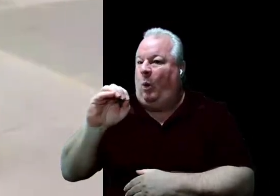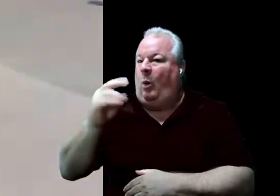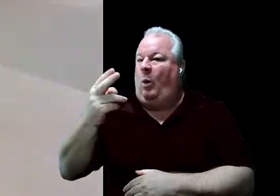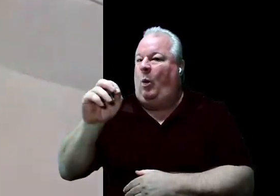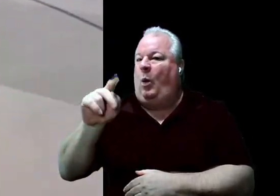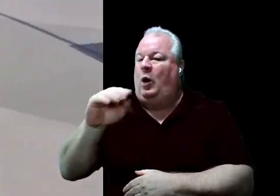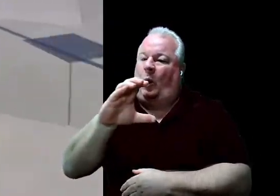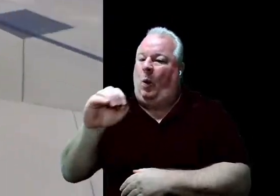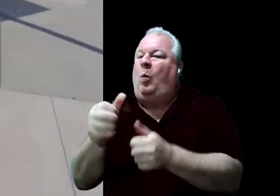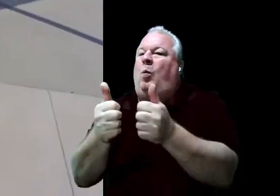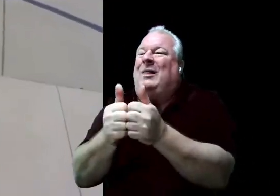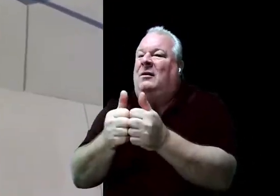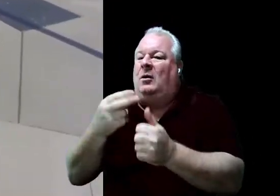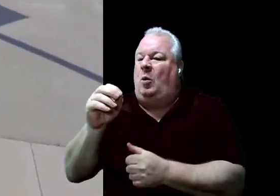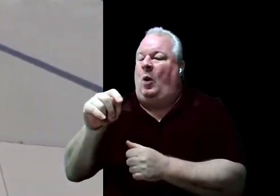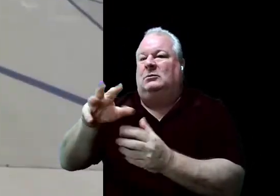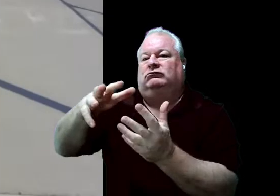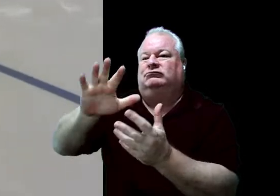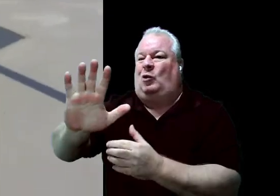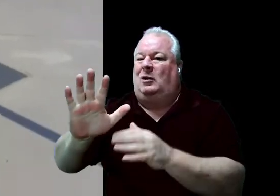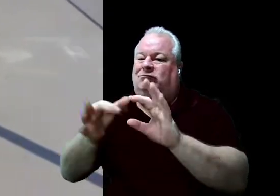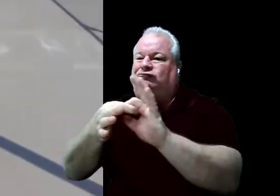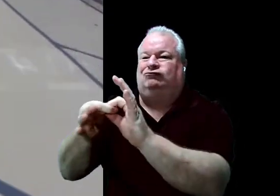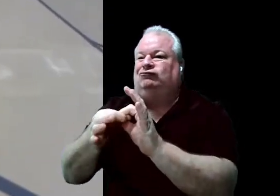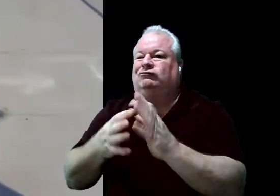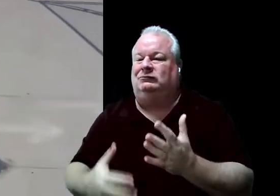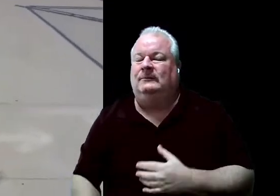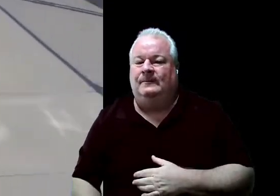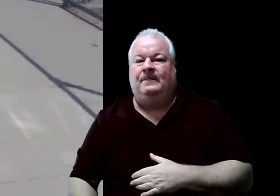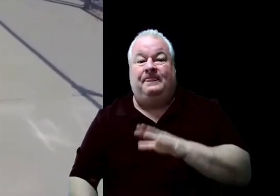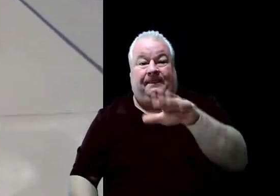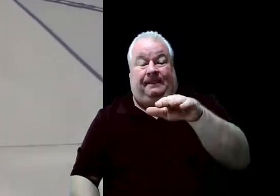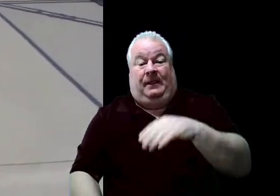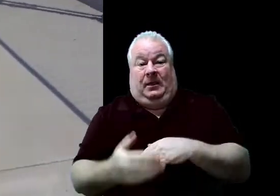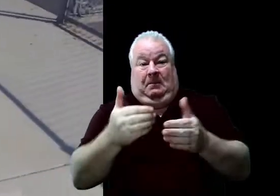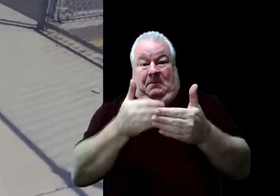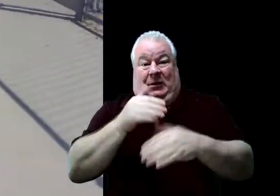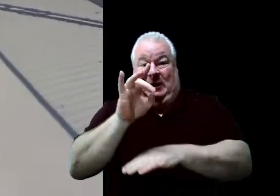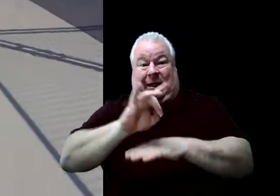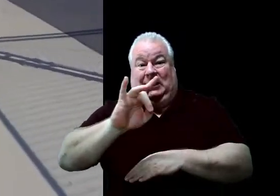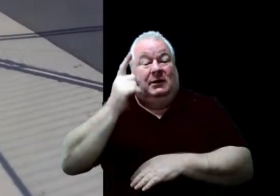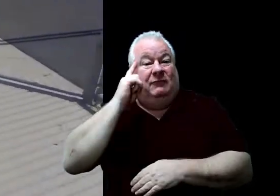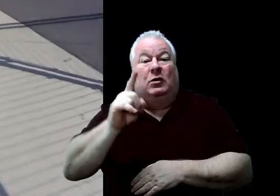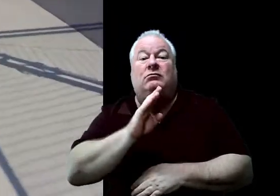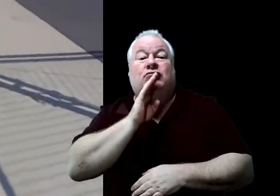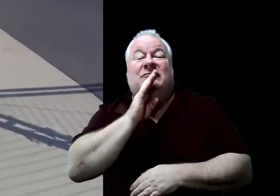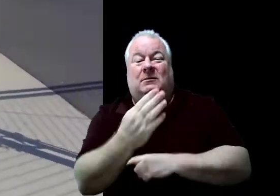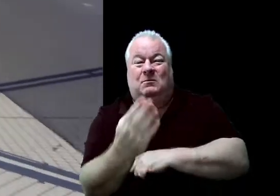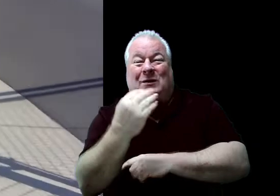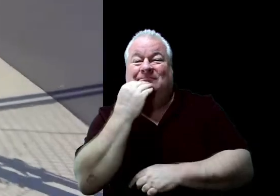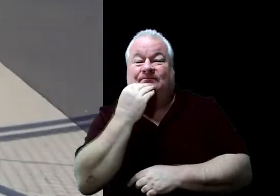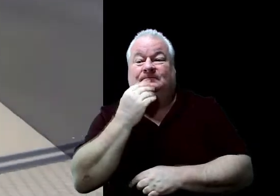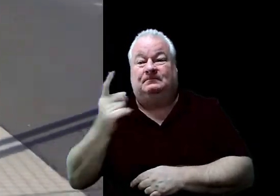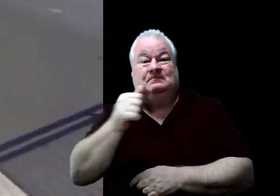After breakfast, if it's before 8 o'clock, Mrs.